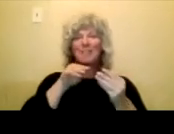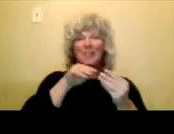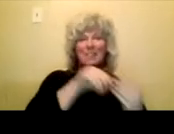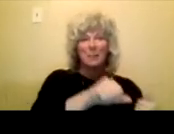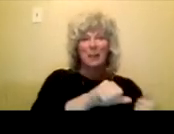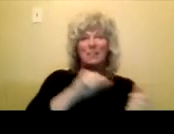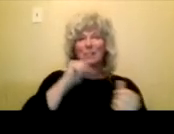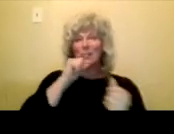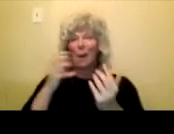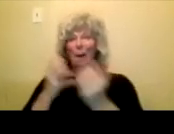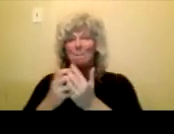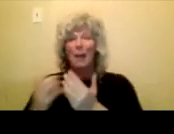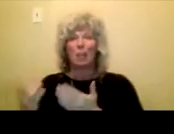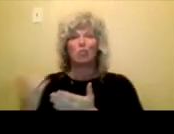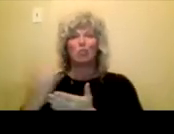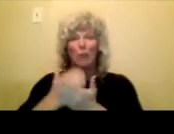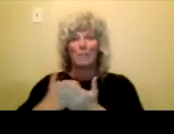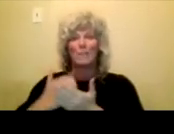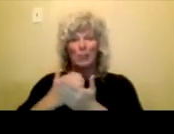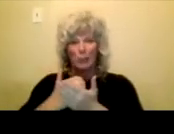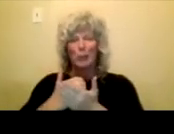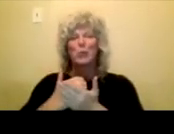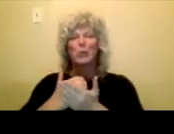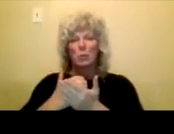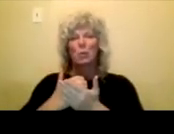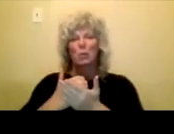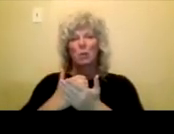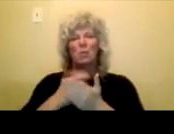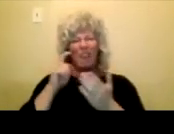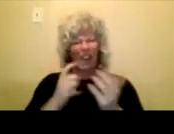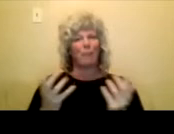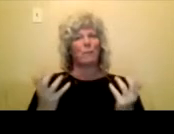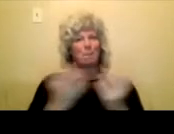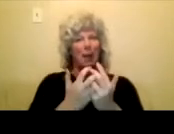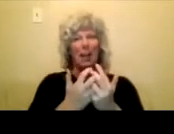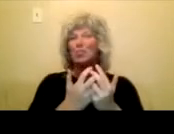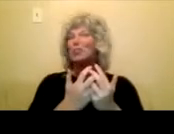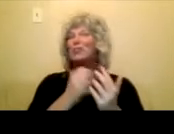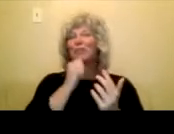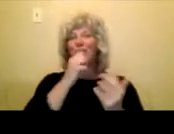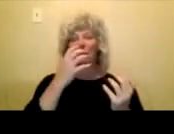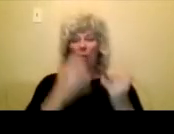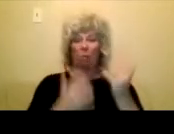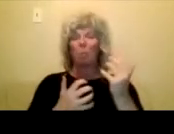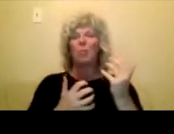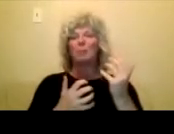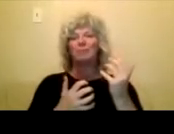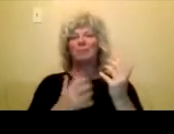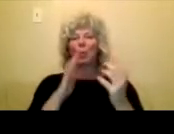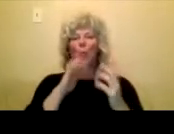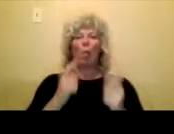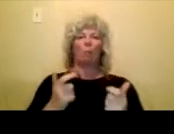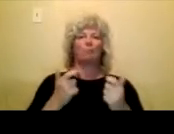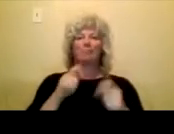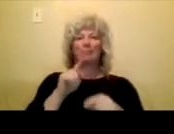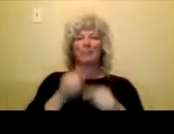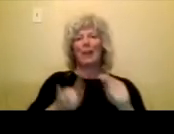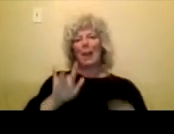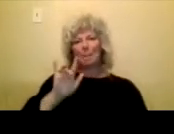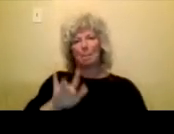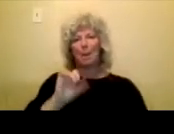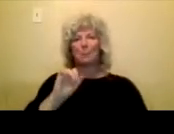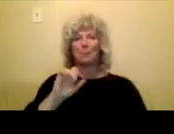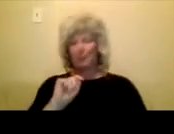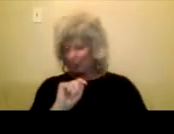revenue. That is correct. Yep. They need to match. Right. So, um, so yeah,